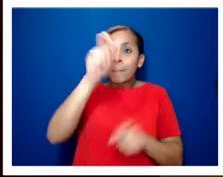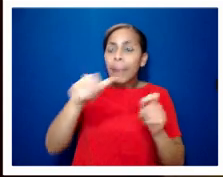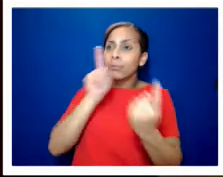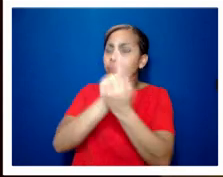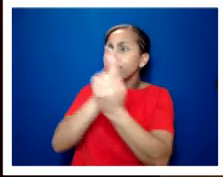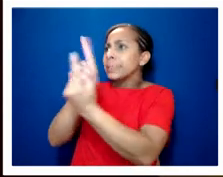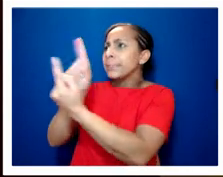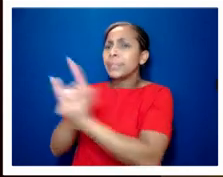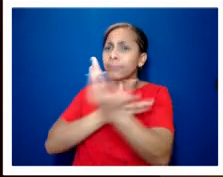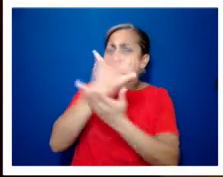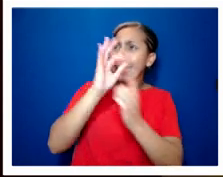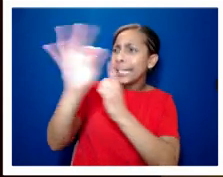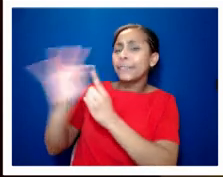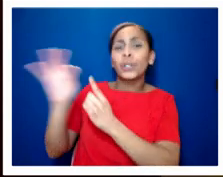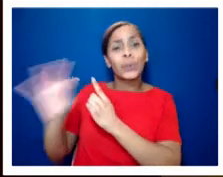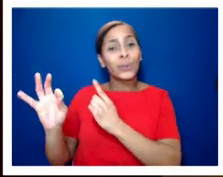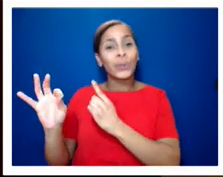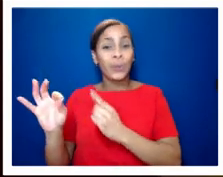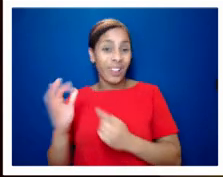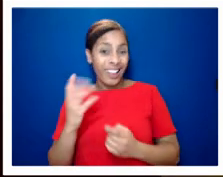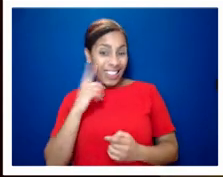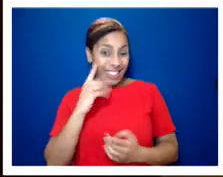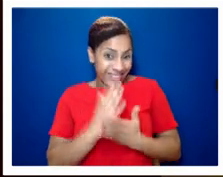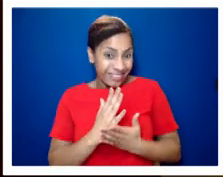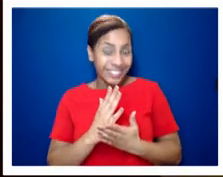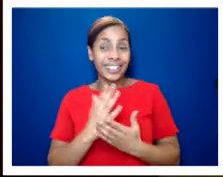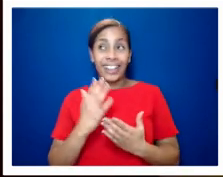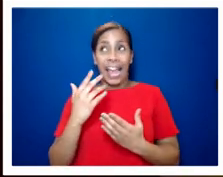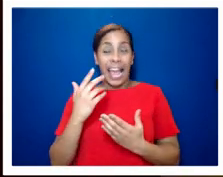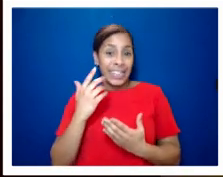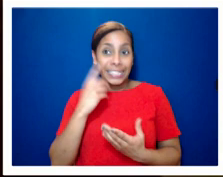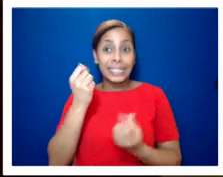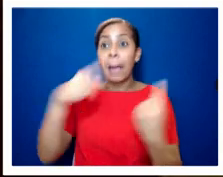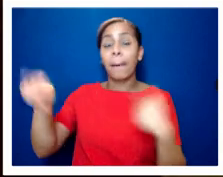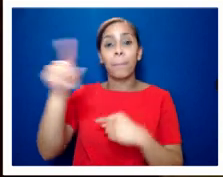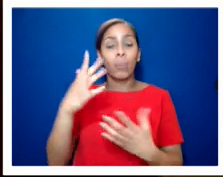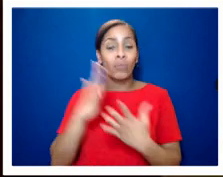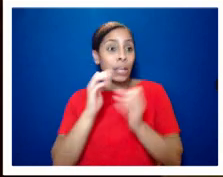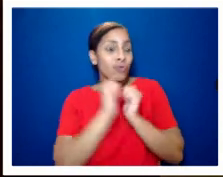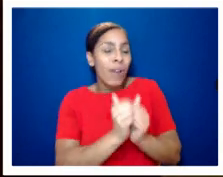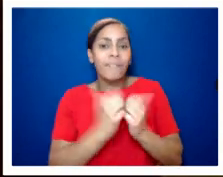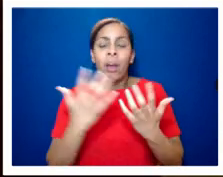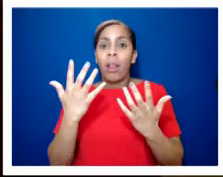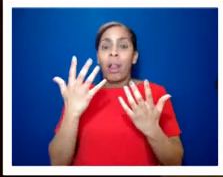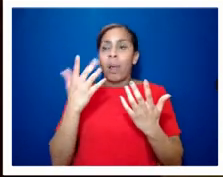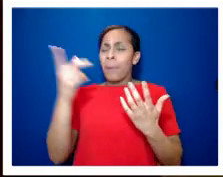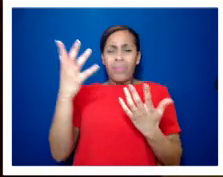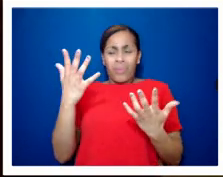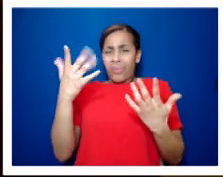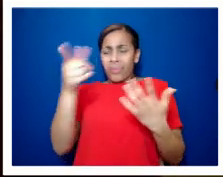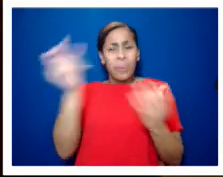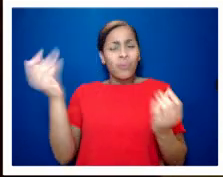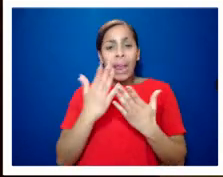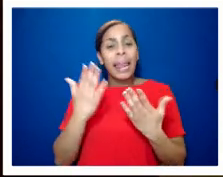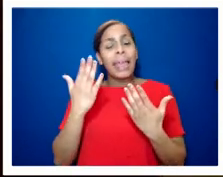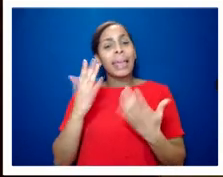kind of made them a bit a bit embarrassed because i kind of was so so grateful um during some of the interviews and they were all incredibly modest and kind